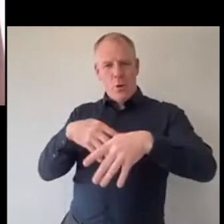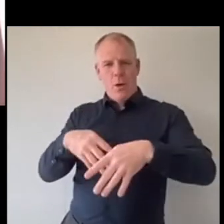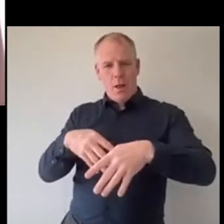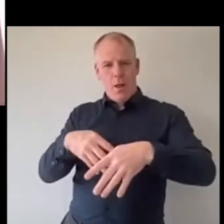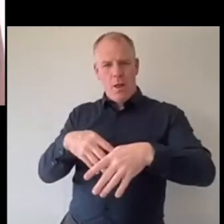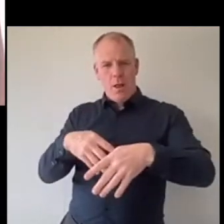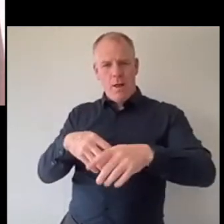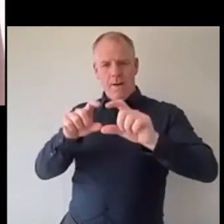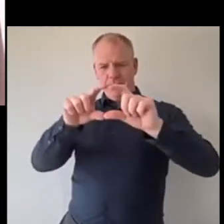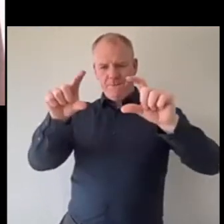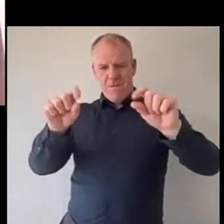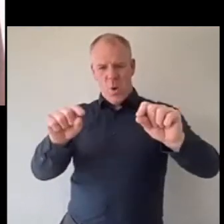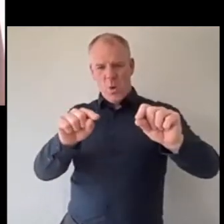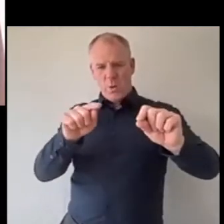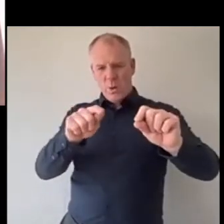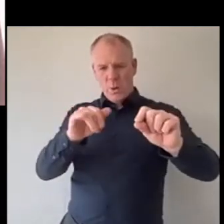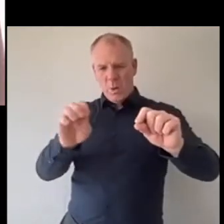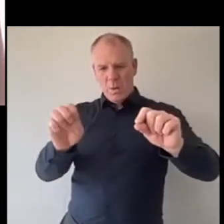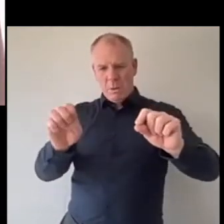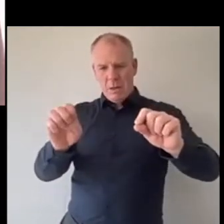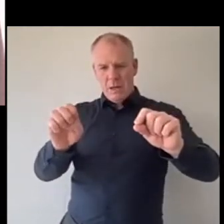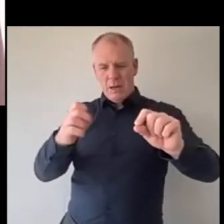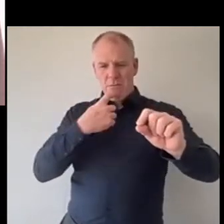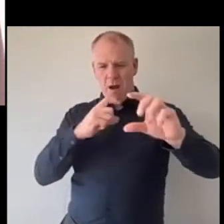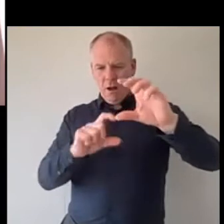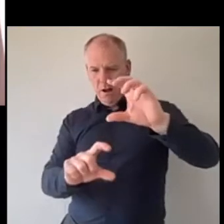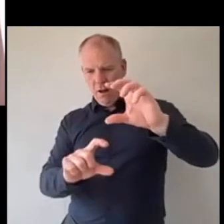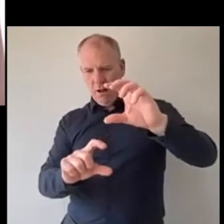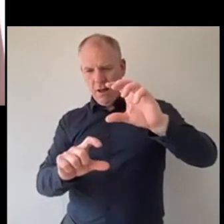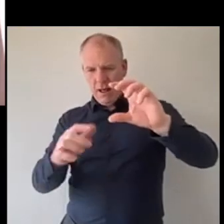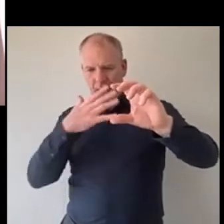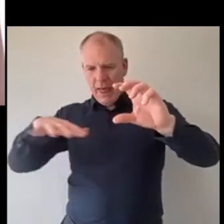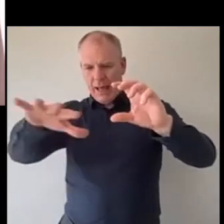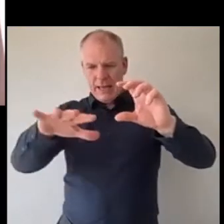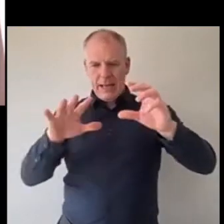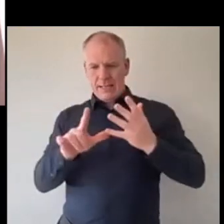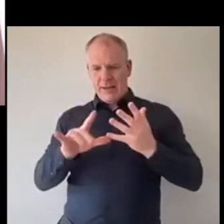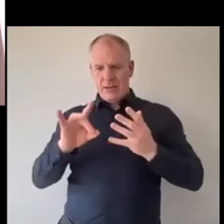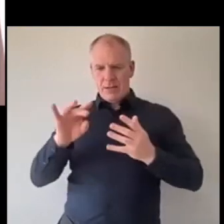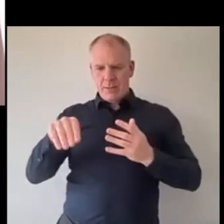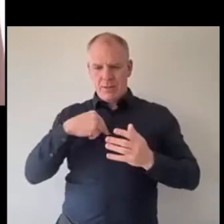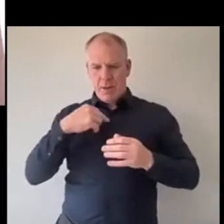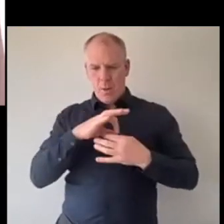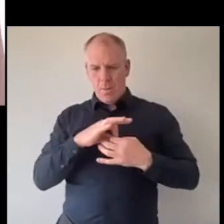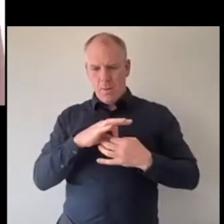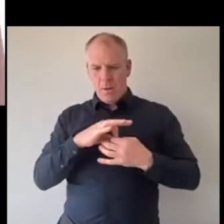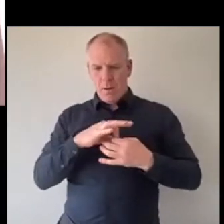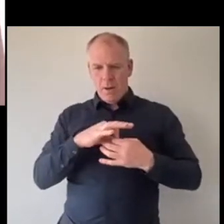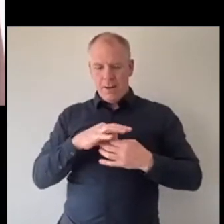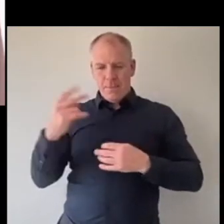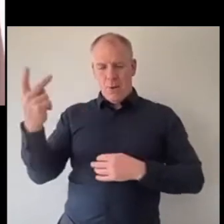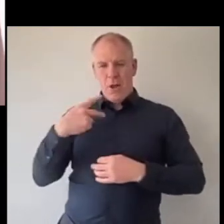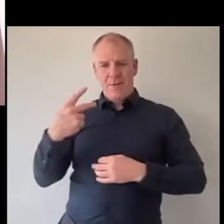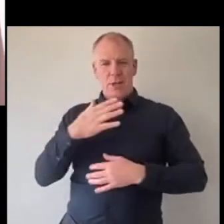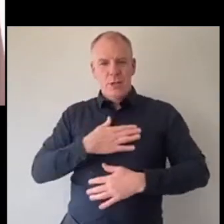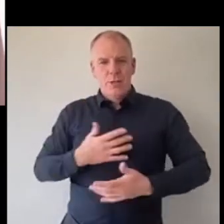a phone on YouTube on a rock at a lake 7k from my house and the two of us just we